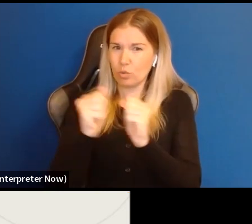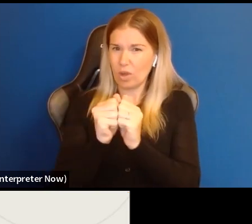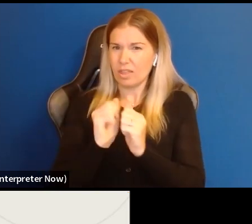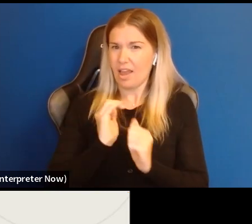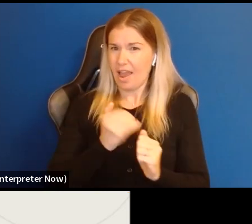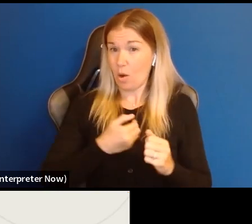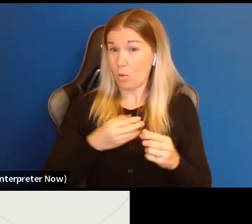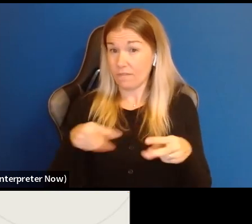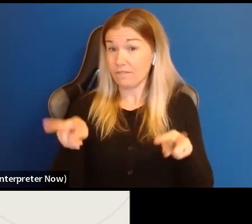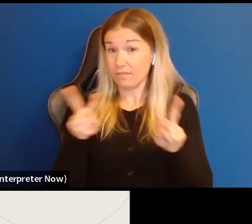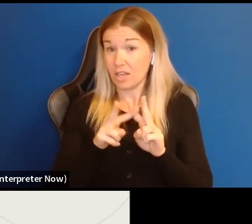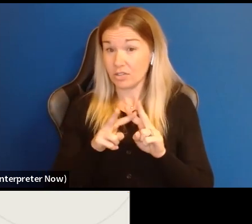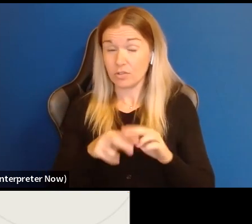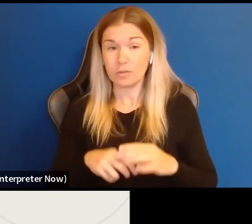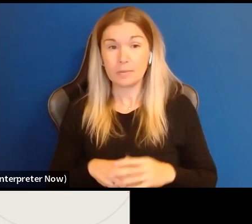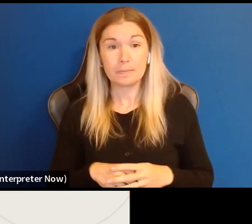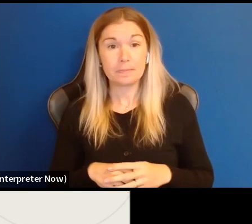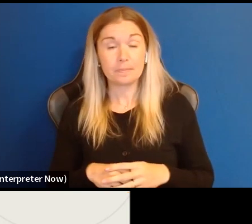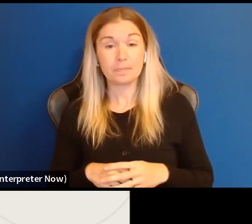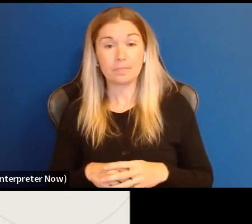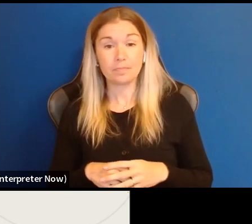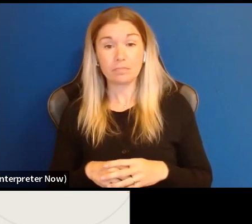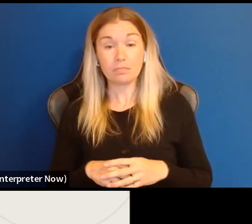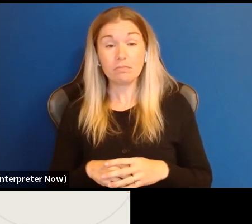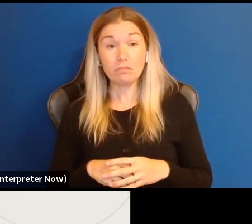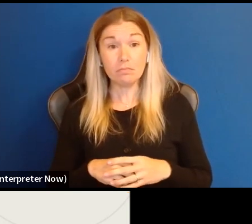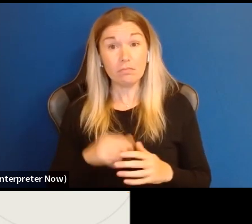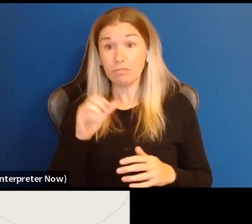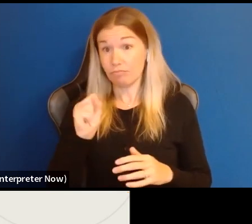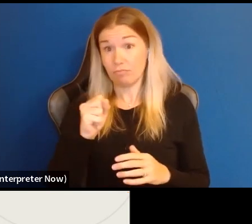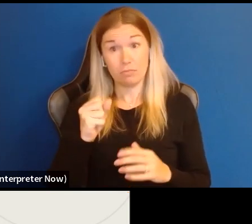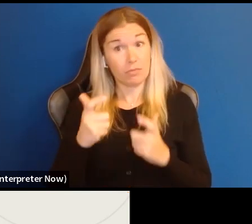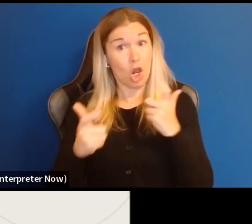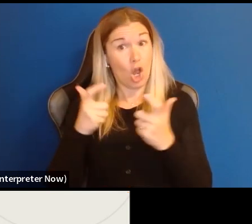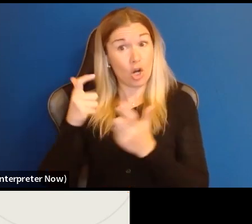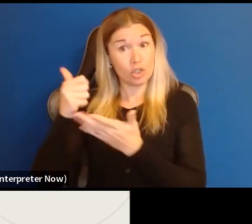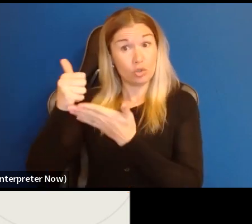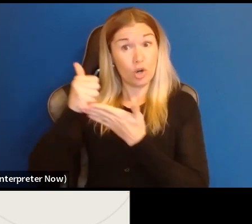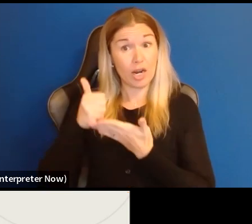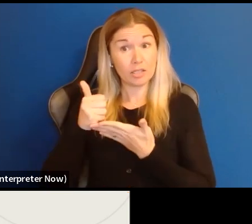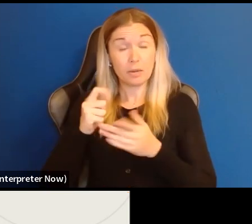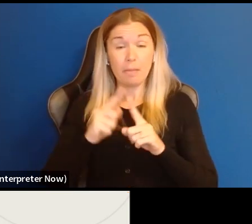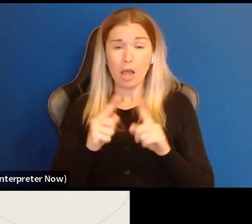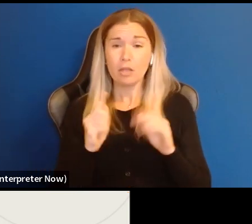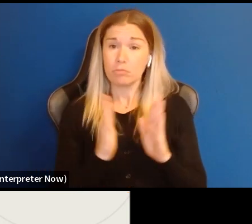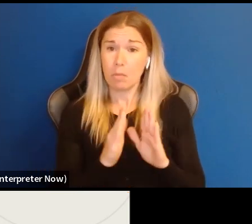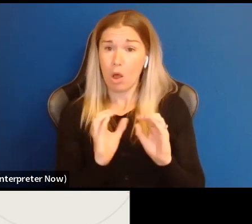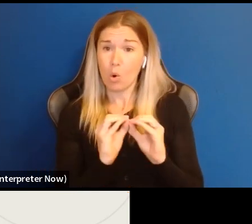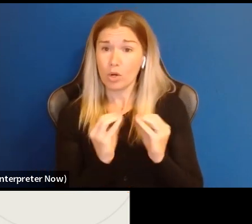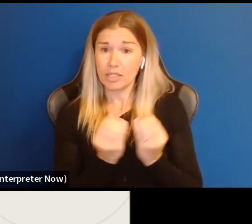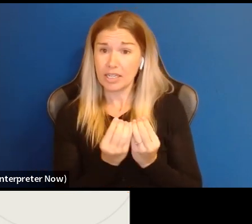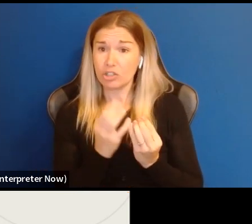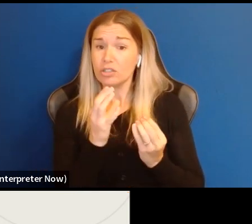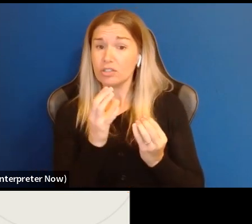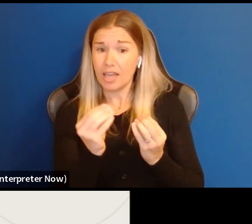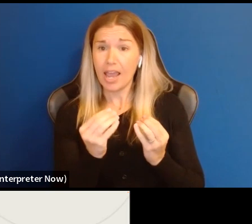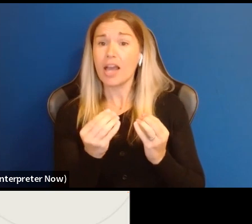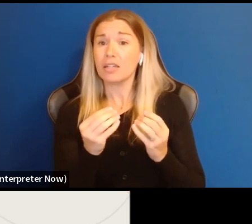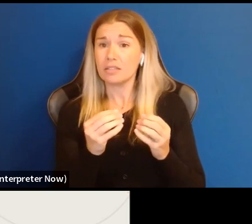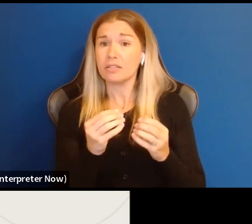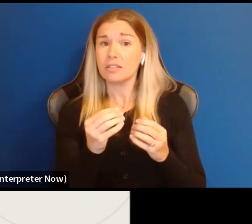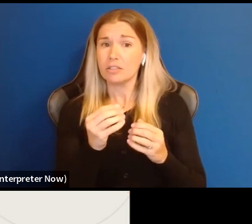organization, even though that these are quite large grants. We know that small organizations can responsibly steward large grants